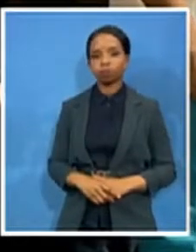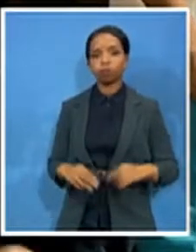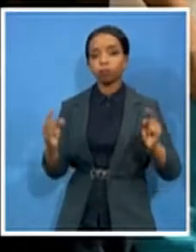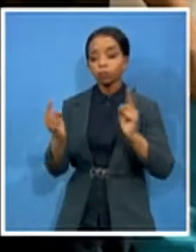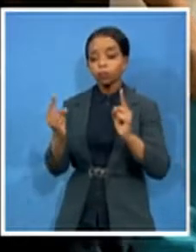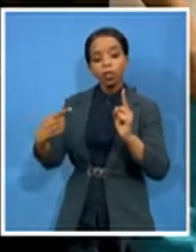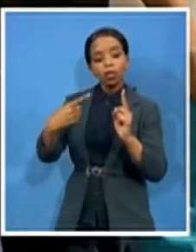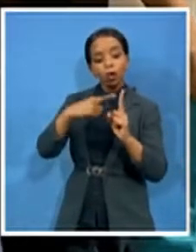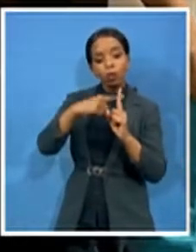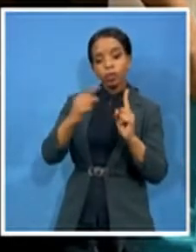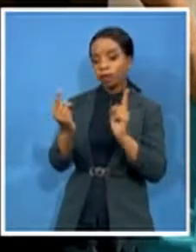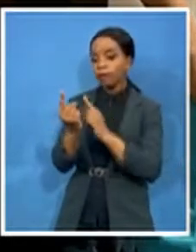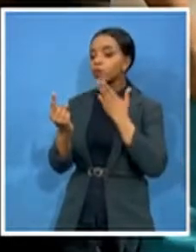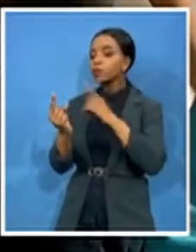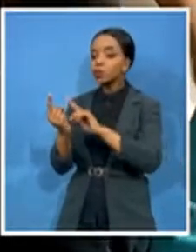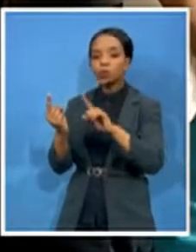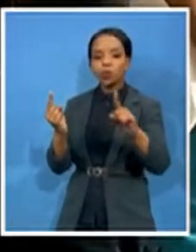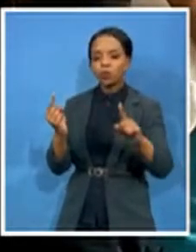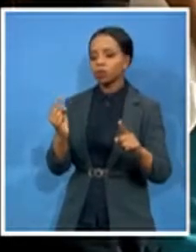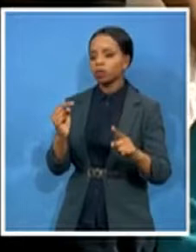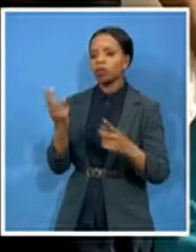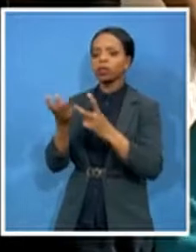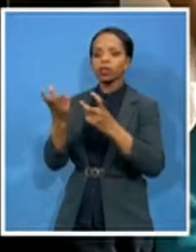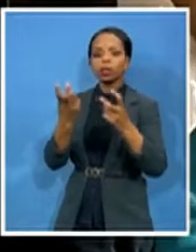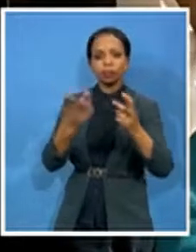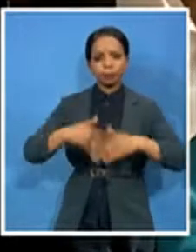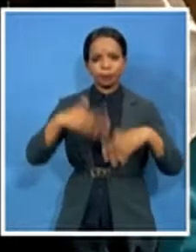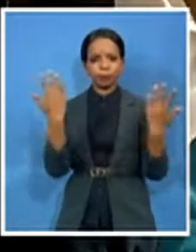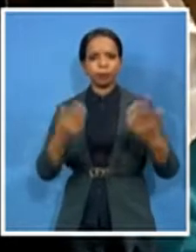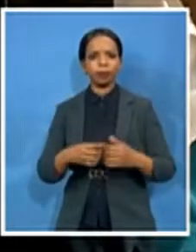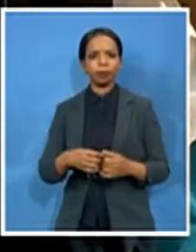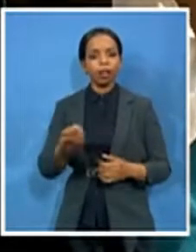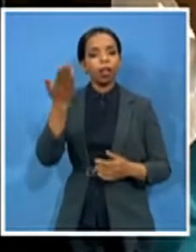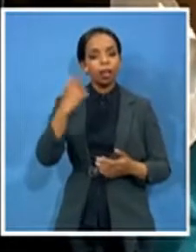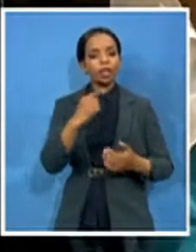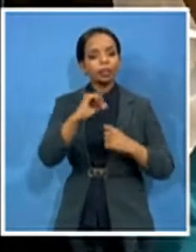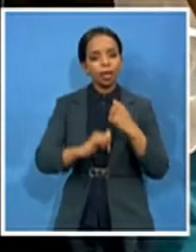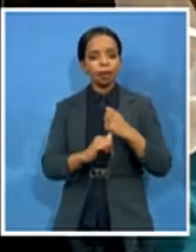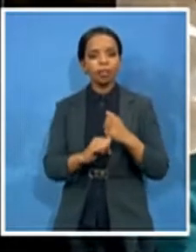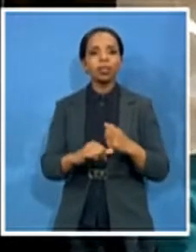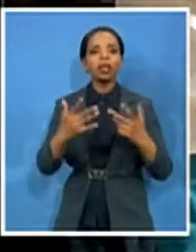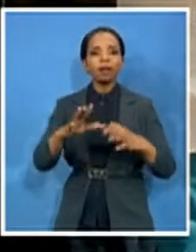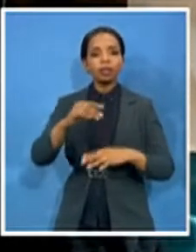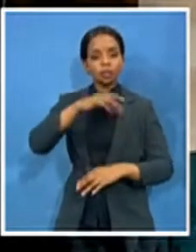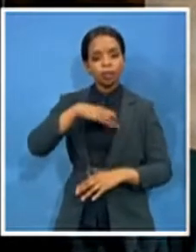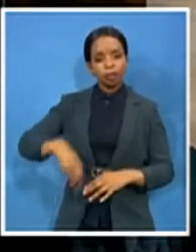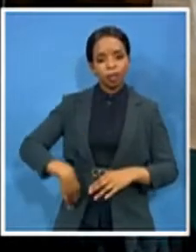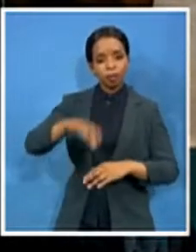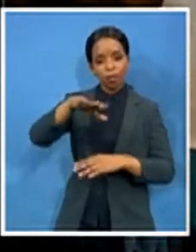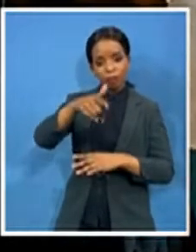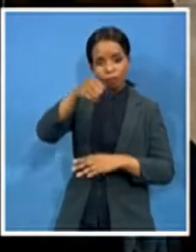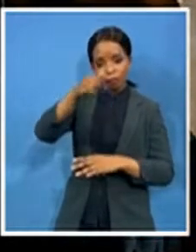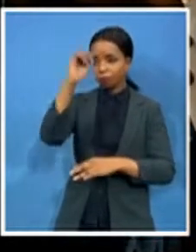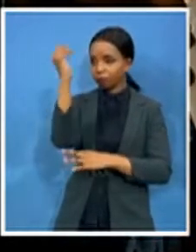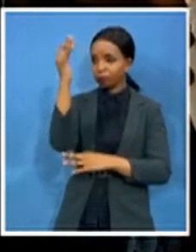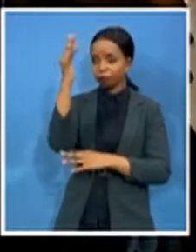stated last month when he was releasing the expenditure report that the department of health in the province has spent about 65 million